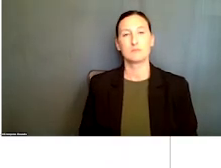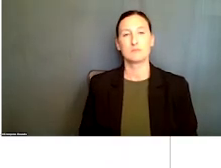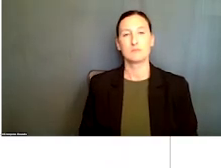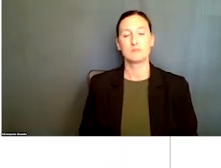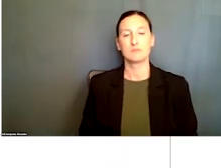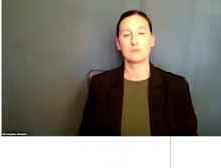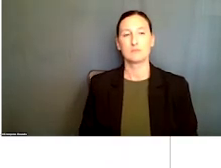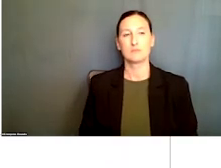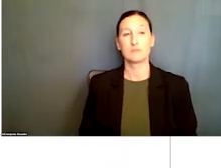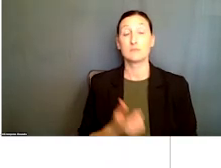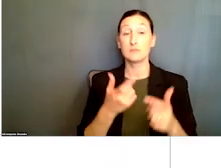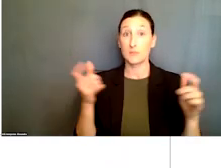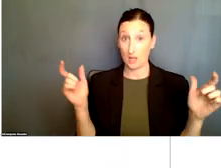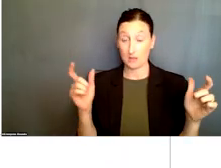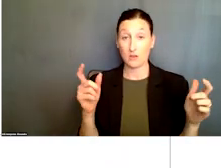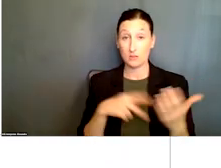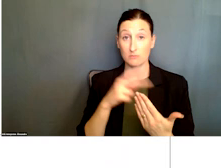The large projects.